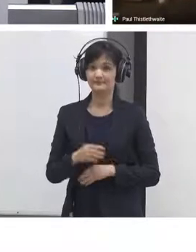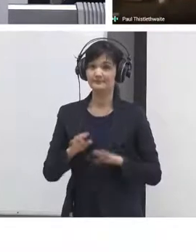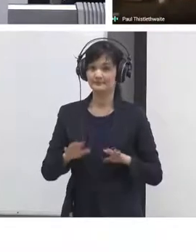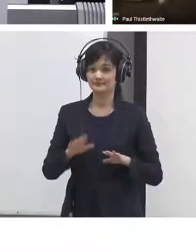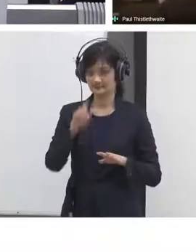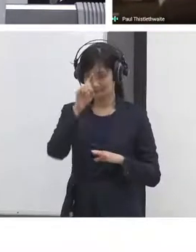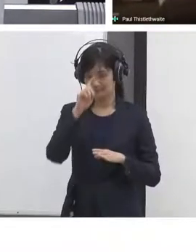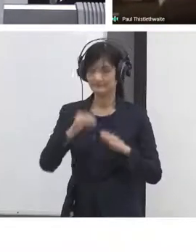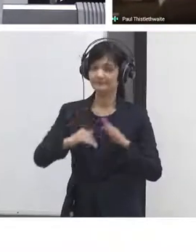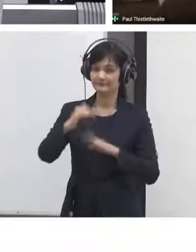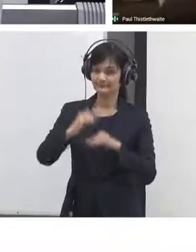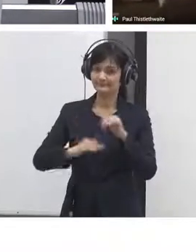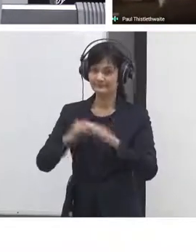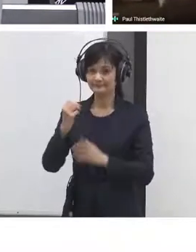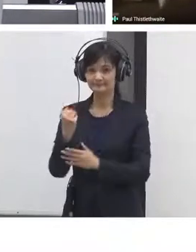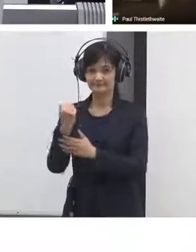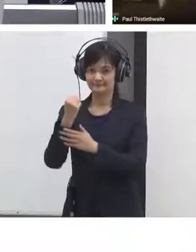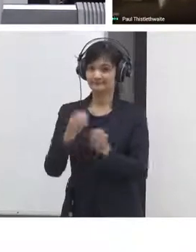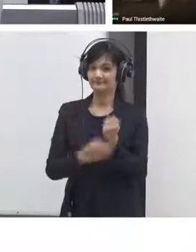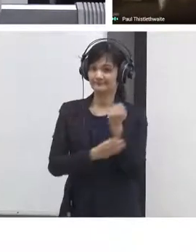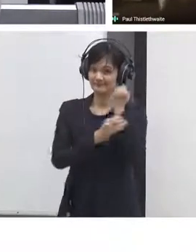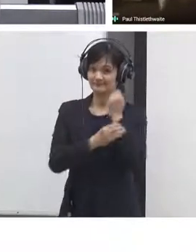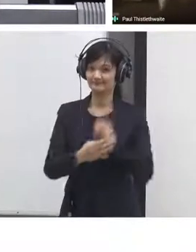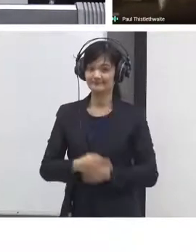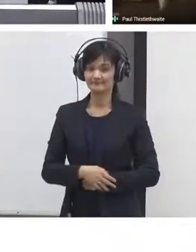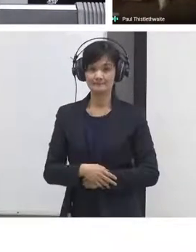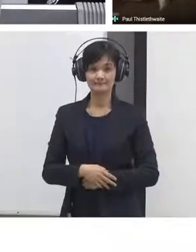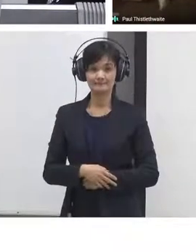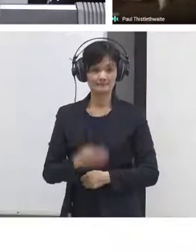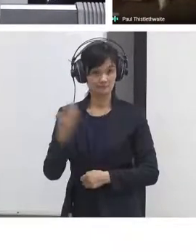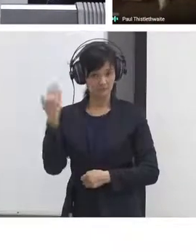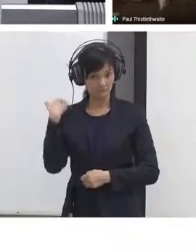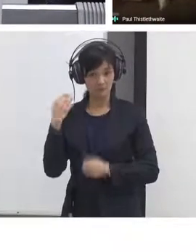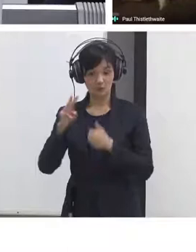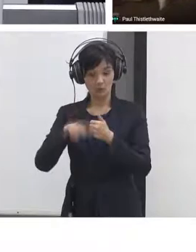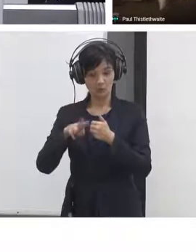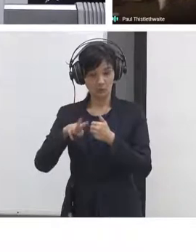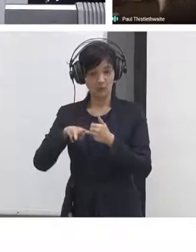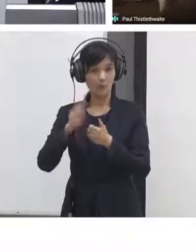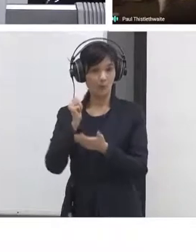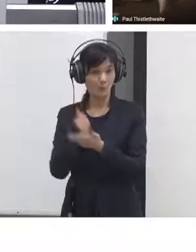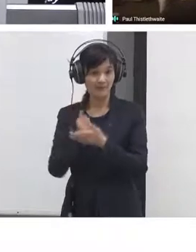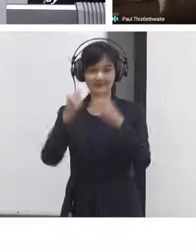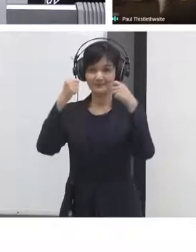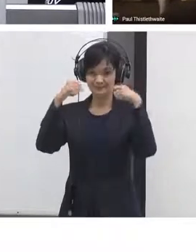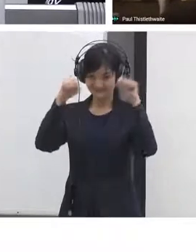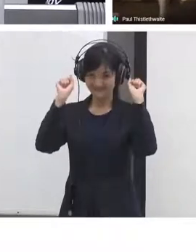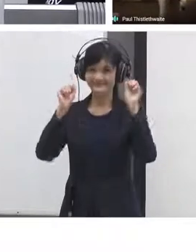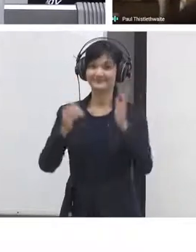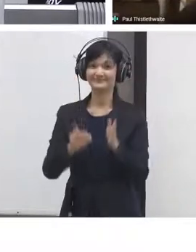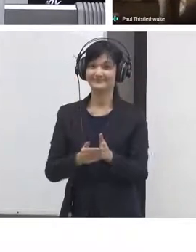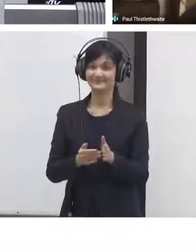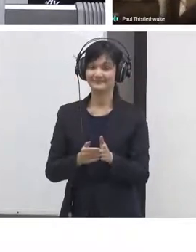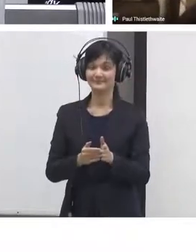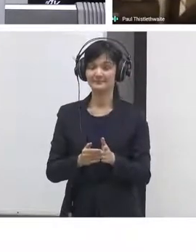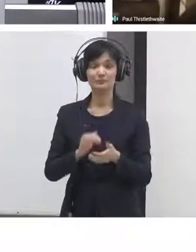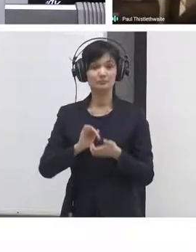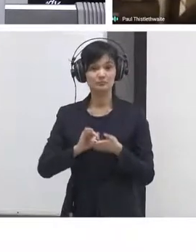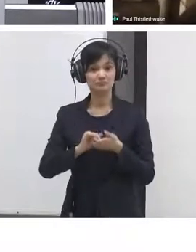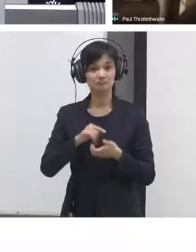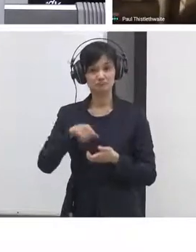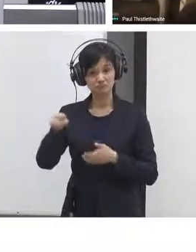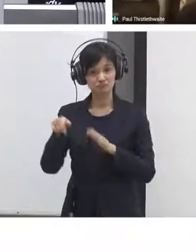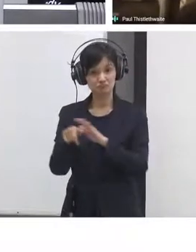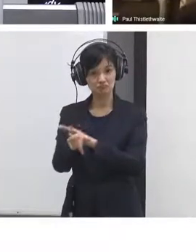the real work and that's the bit which is the unknown area how do we go from having people come along to a